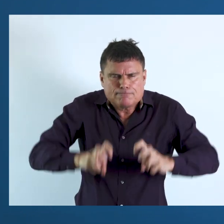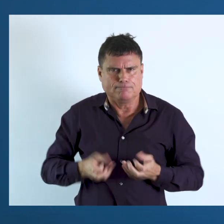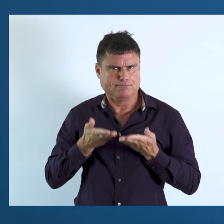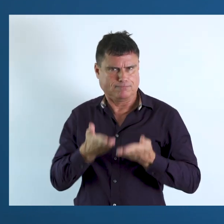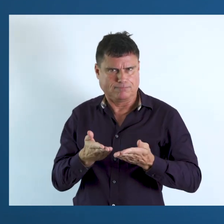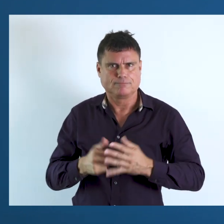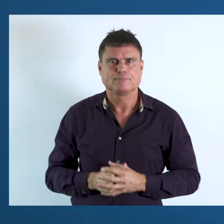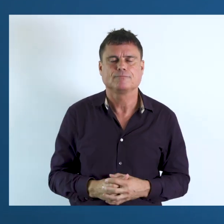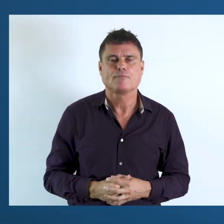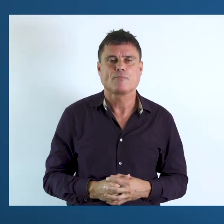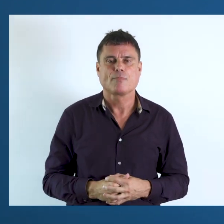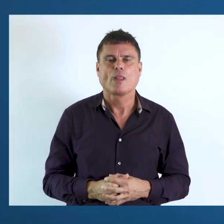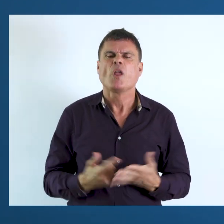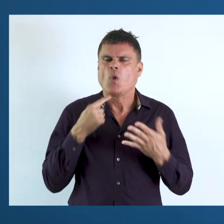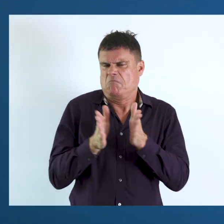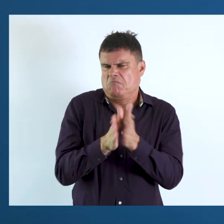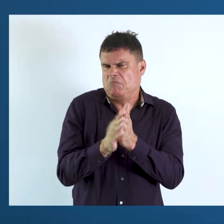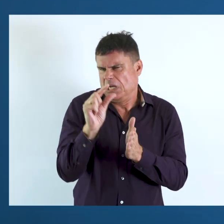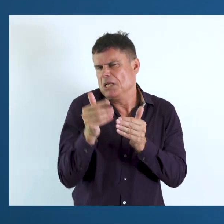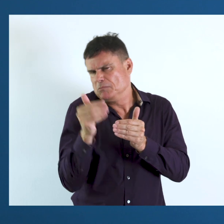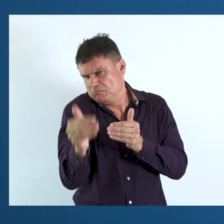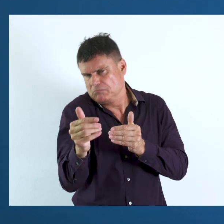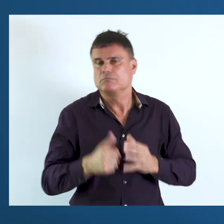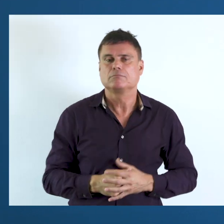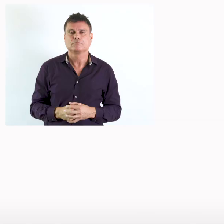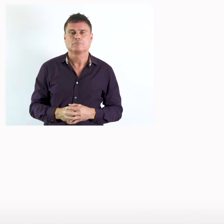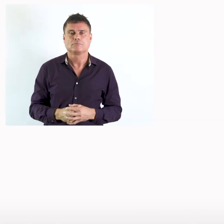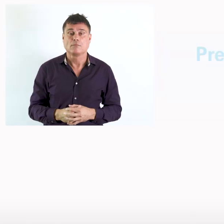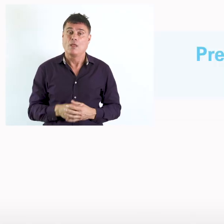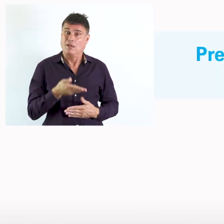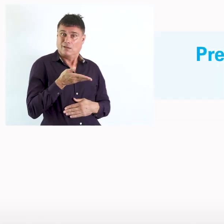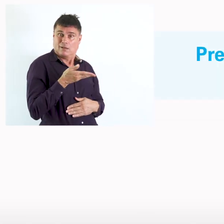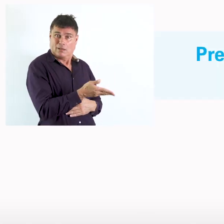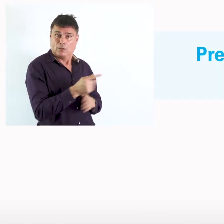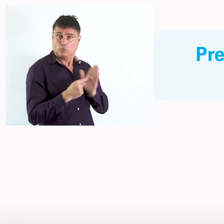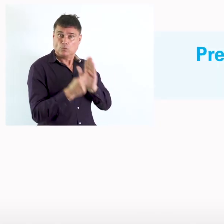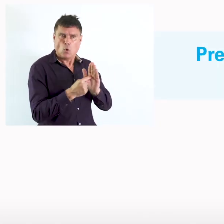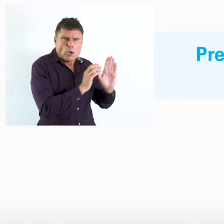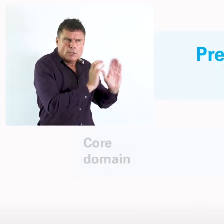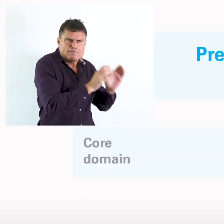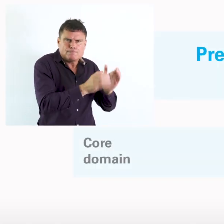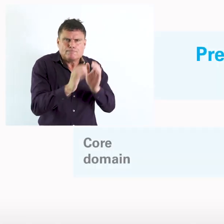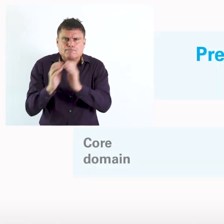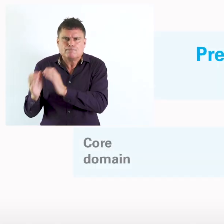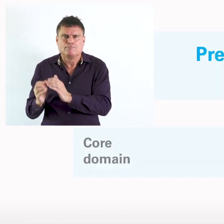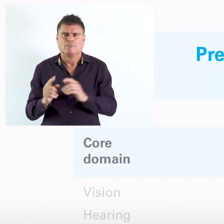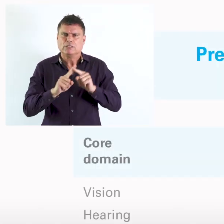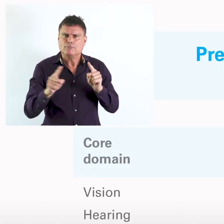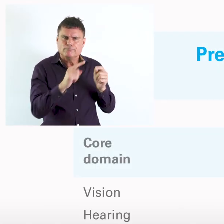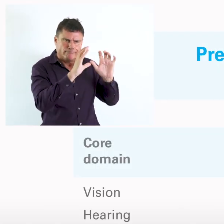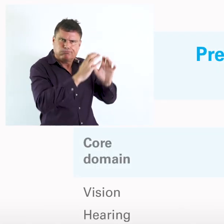when we do data analysis. And I'll explain a little bit of that later. This slide just shows you